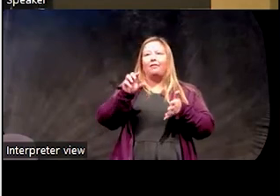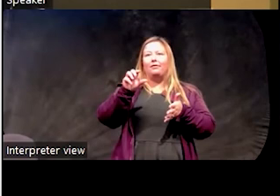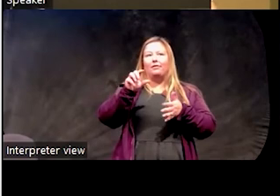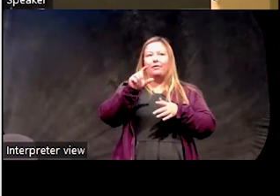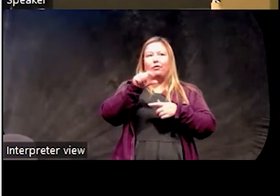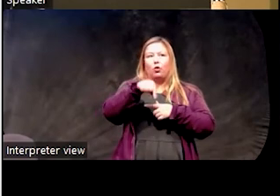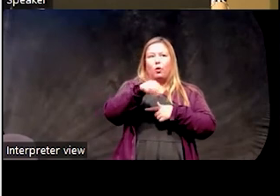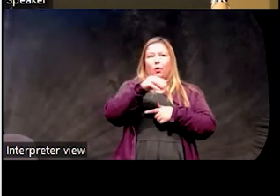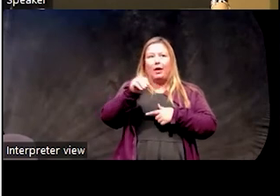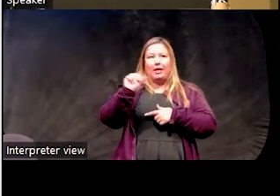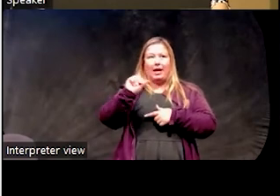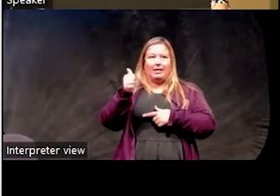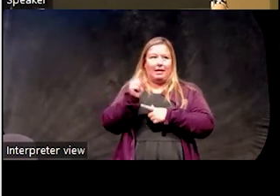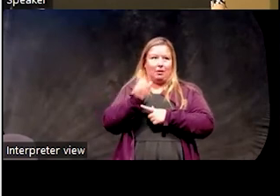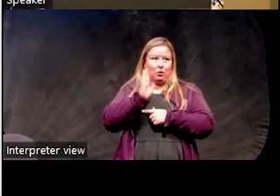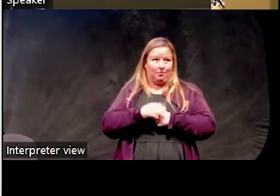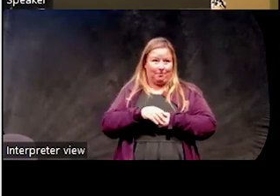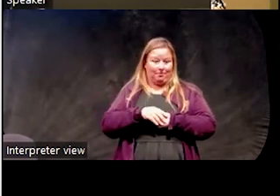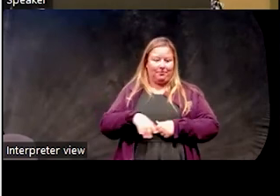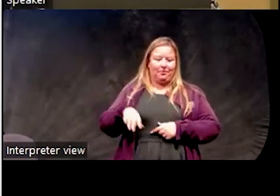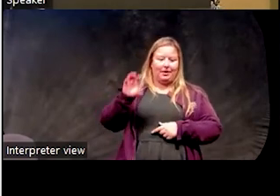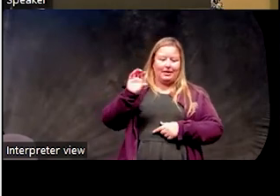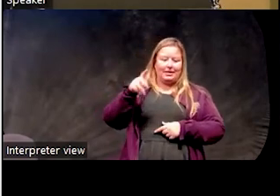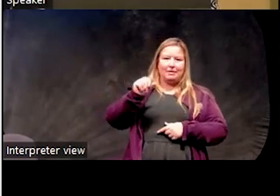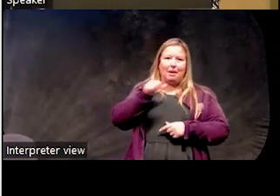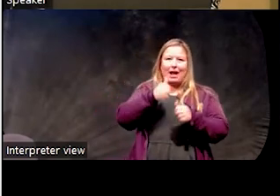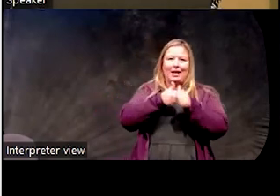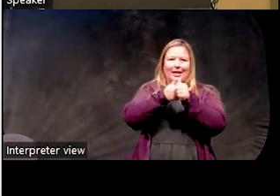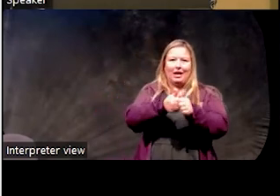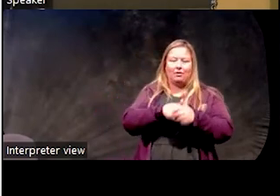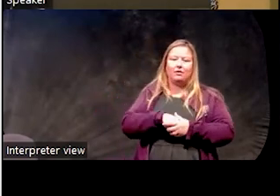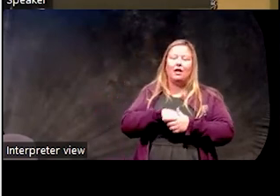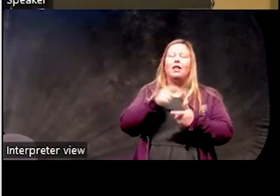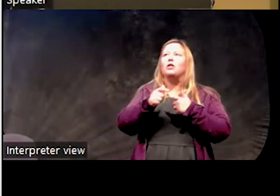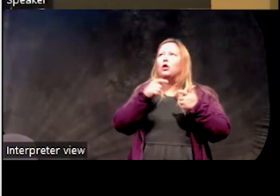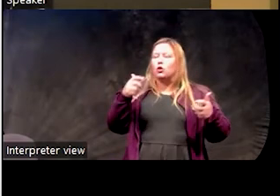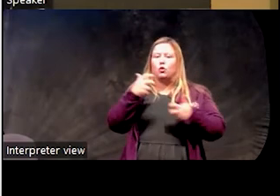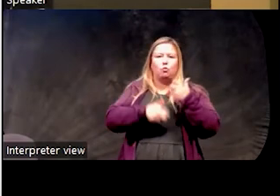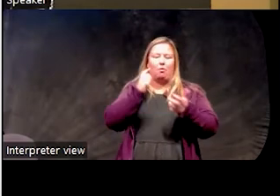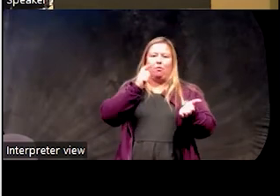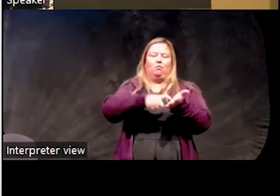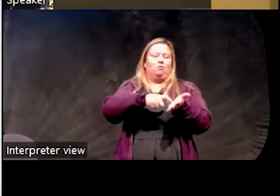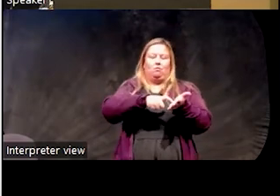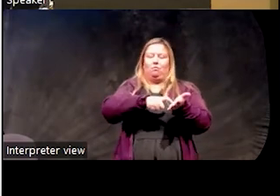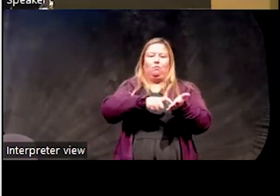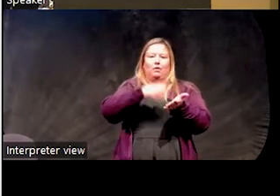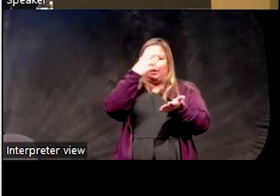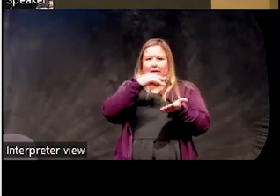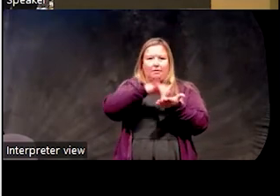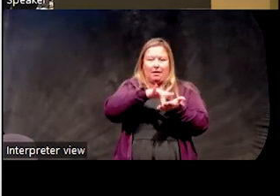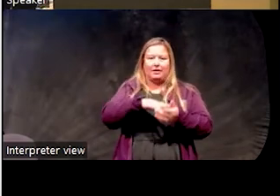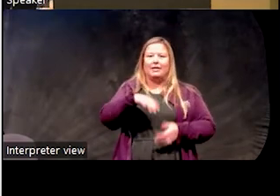perfect. Okay. So CPAP non-adherence, um, is a big problem we see in sleep medicine. It